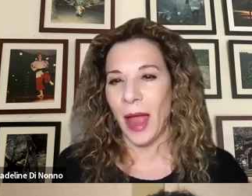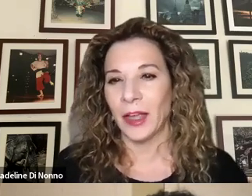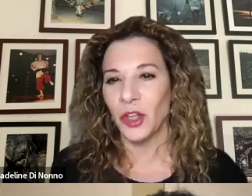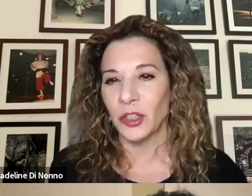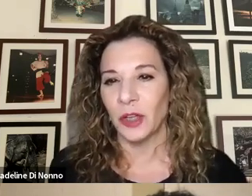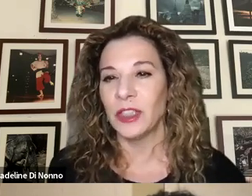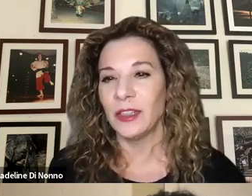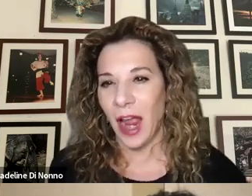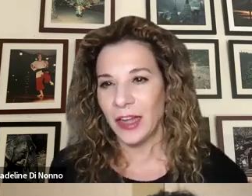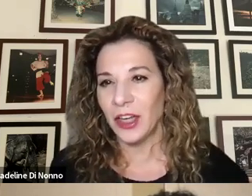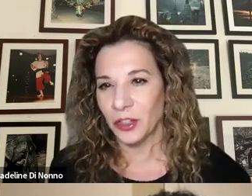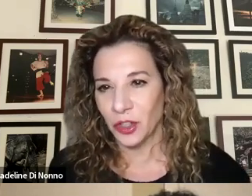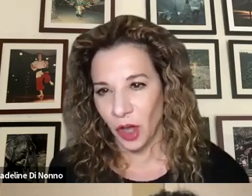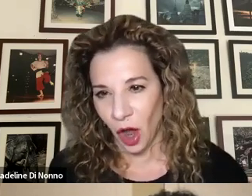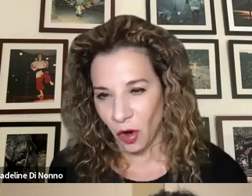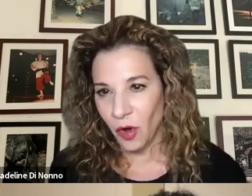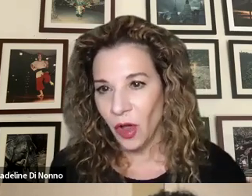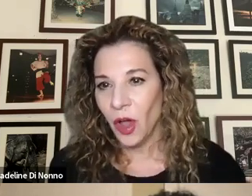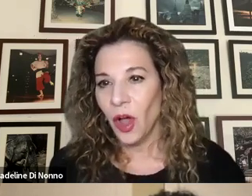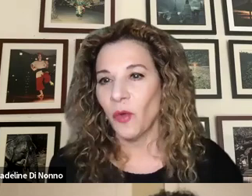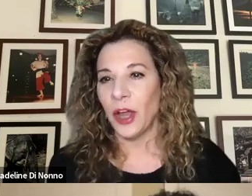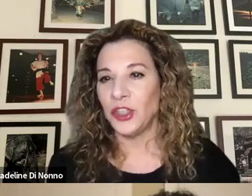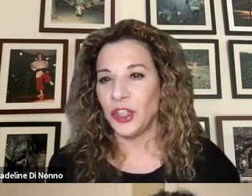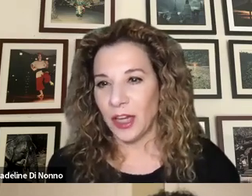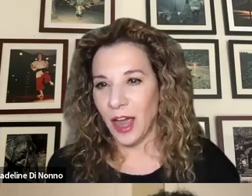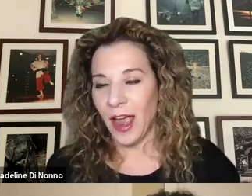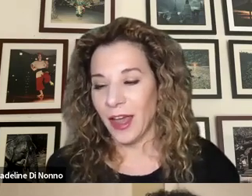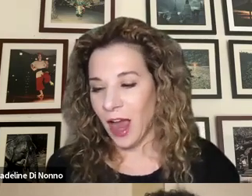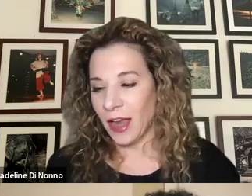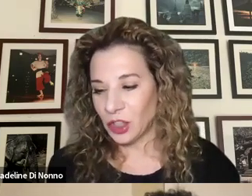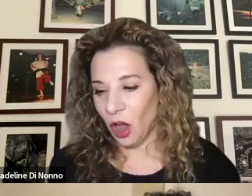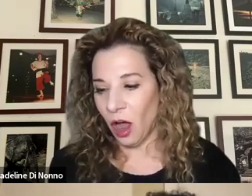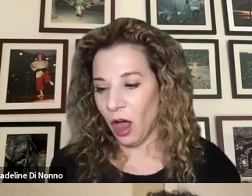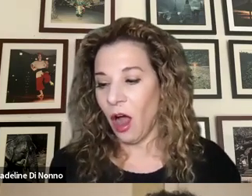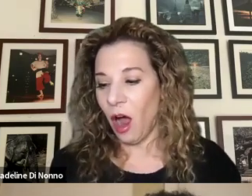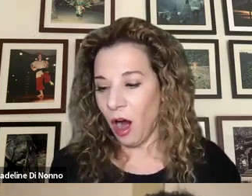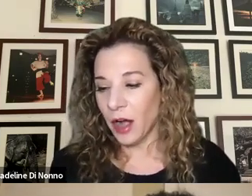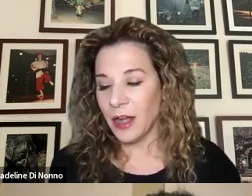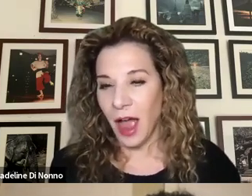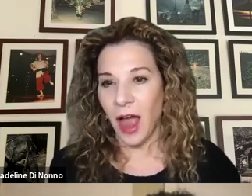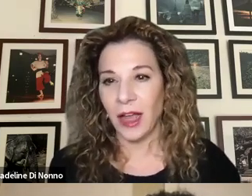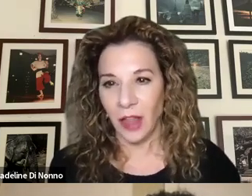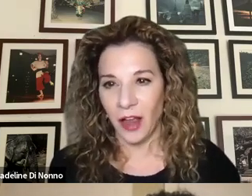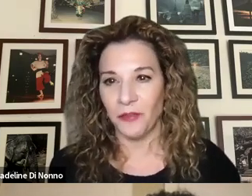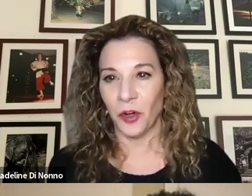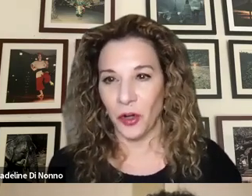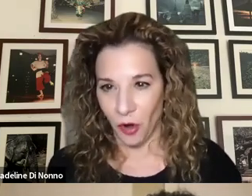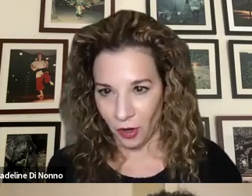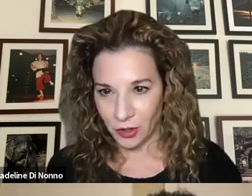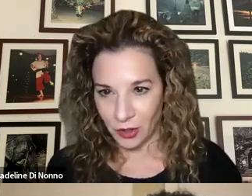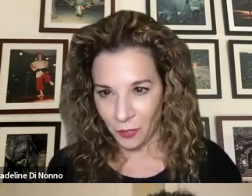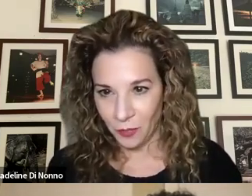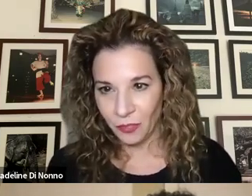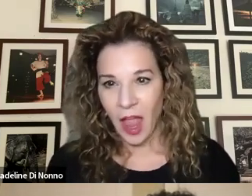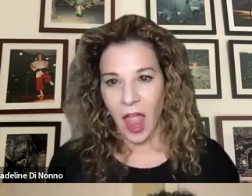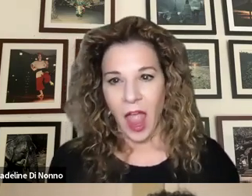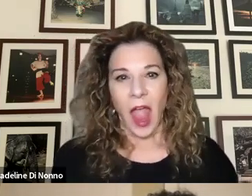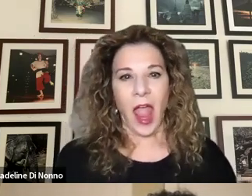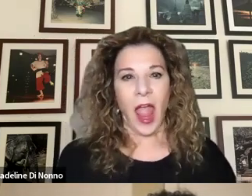I went back and looked. It was nine years ago when Gina and I saw Hard Knock Life for Girls.